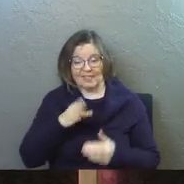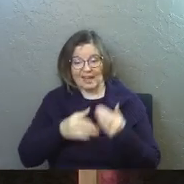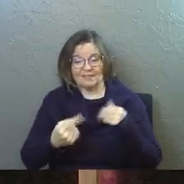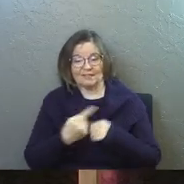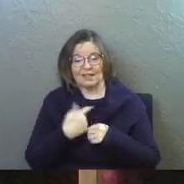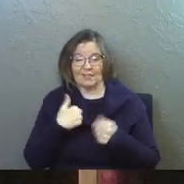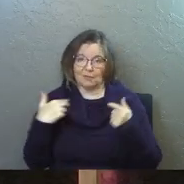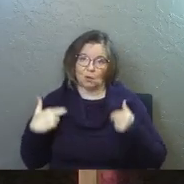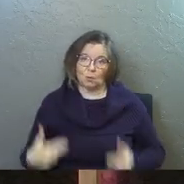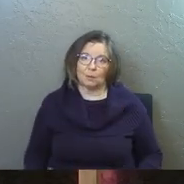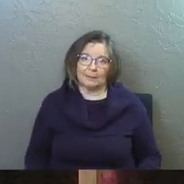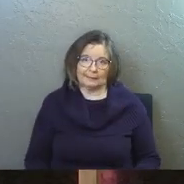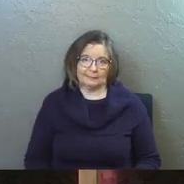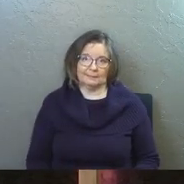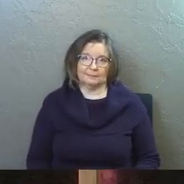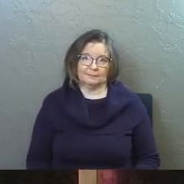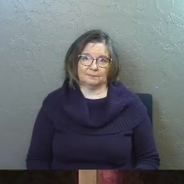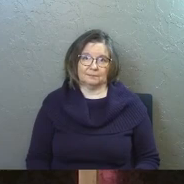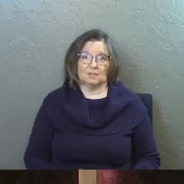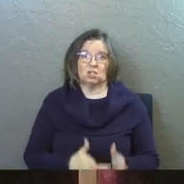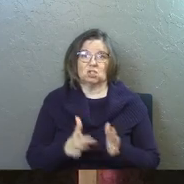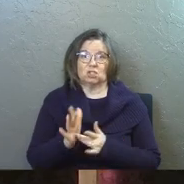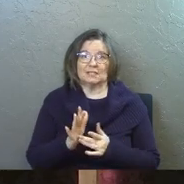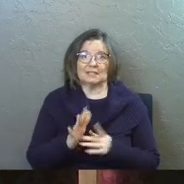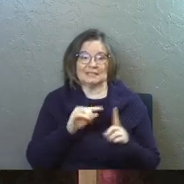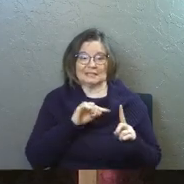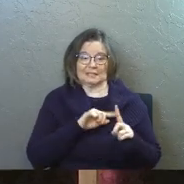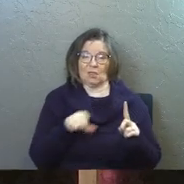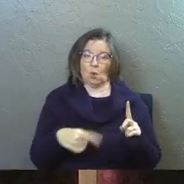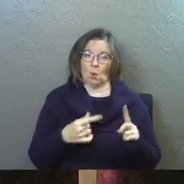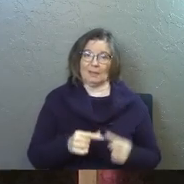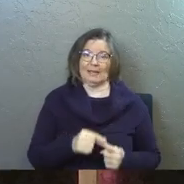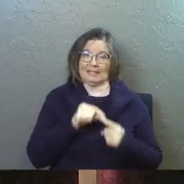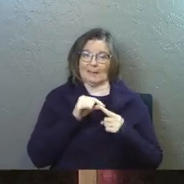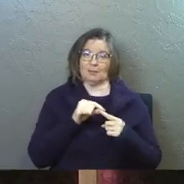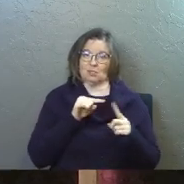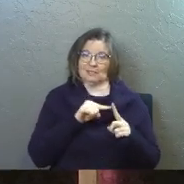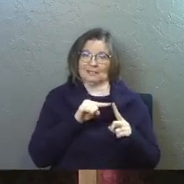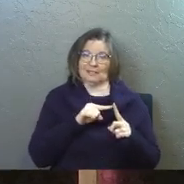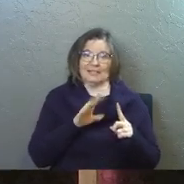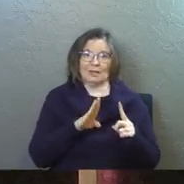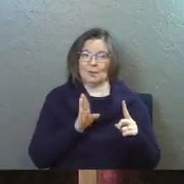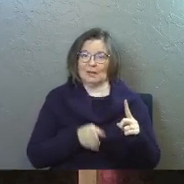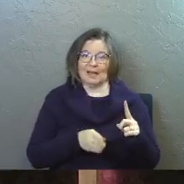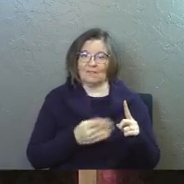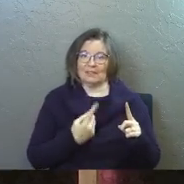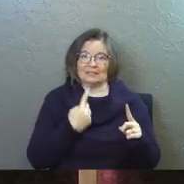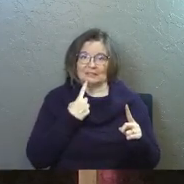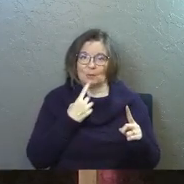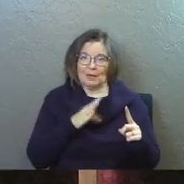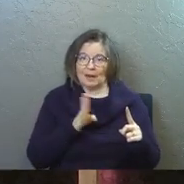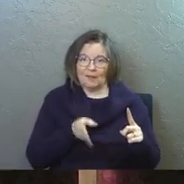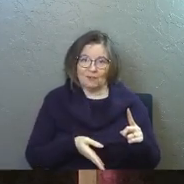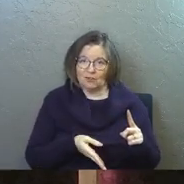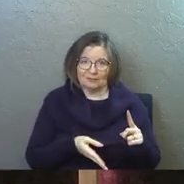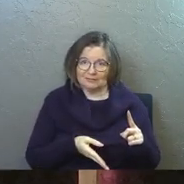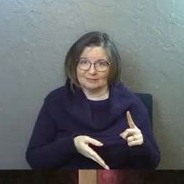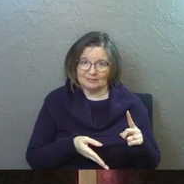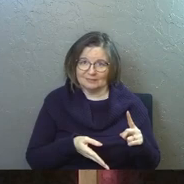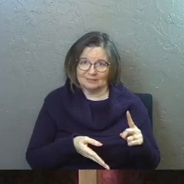the end of the day that they're human. Jesus is the only exception to that rule. Jesus will never, ever disappoint you.